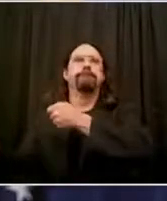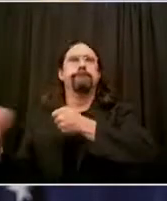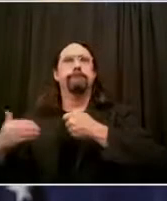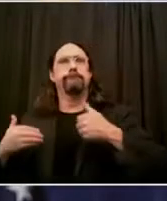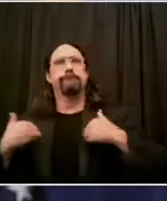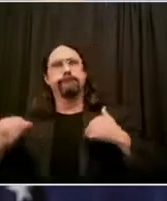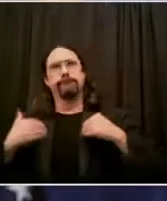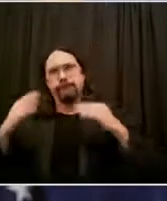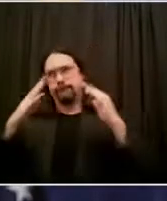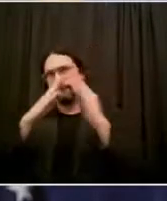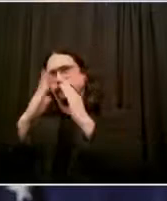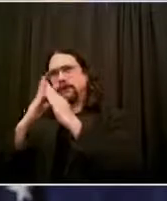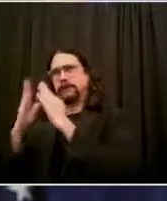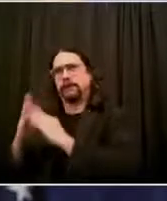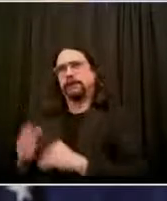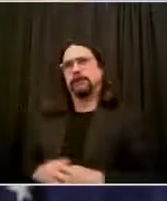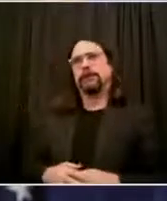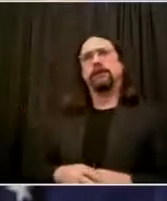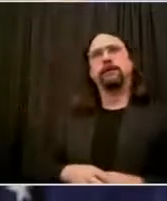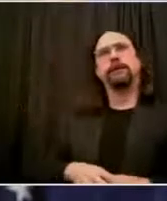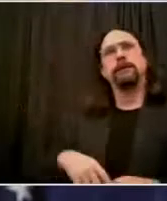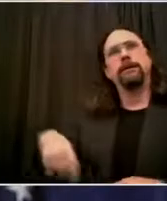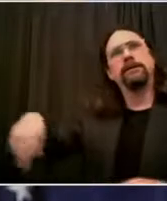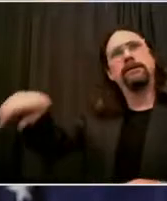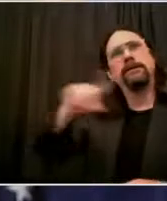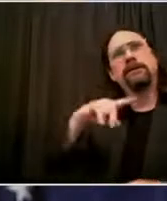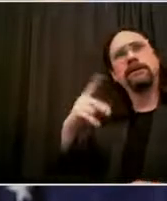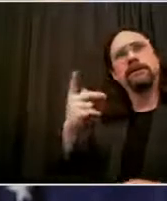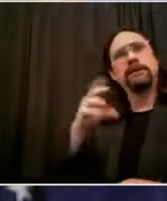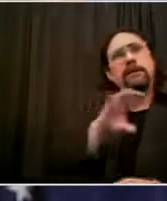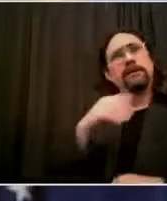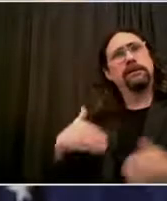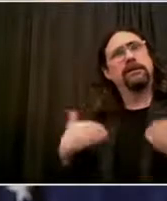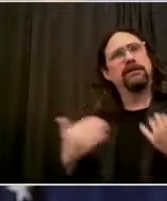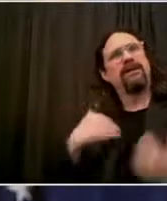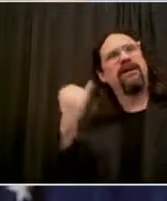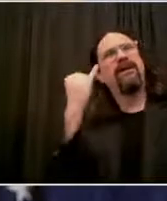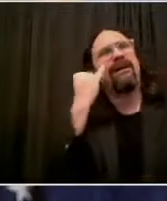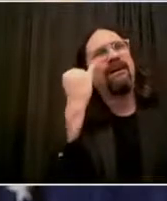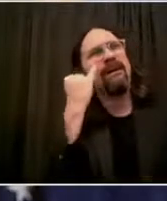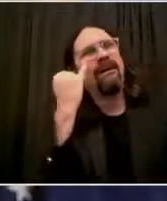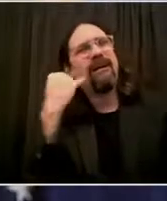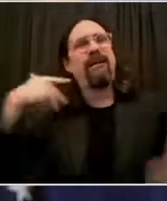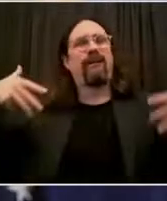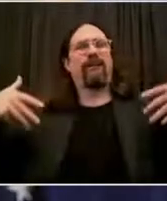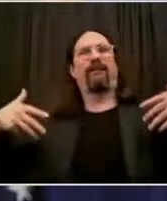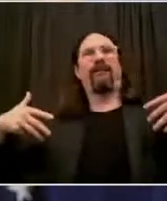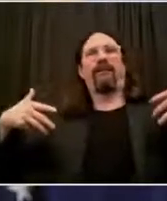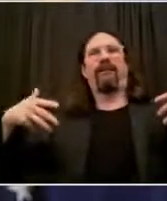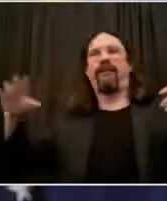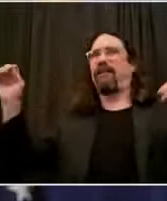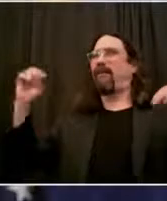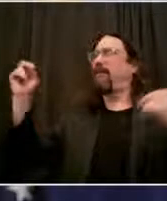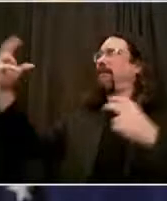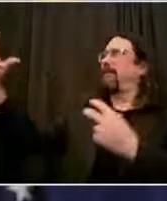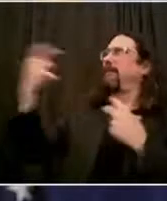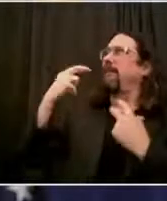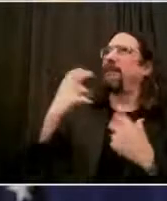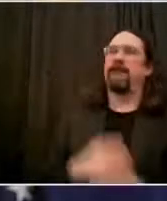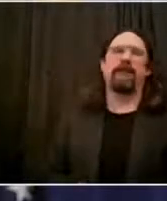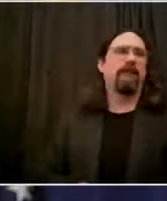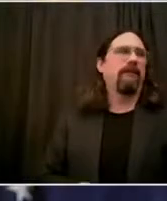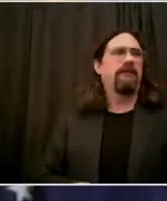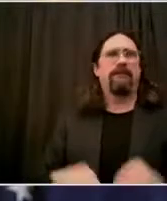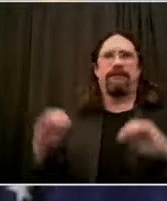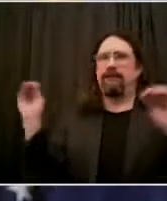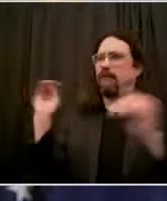paid internships, have mentorships, then, you know, they're going to do something. And not necessarily anything